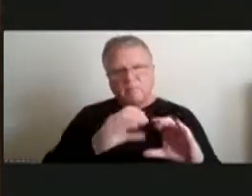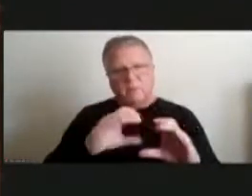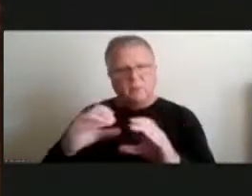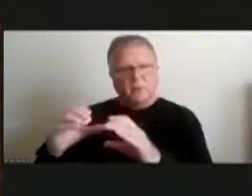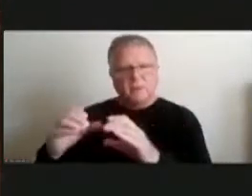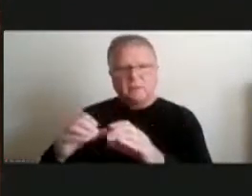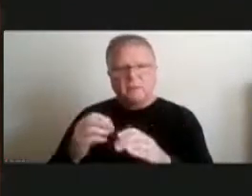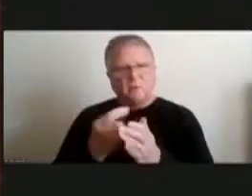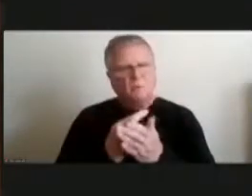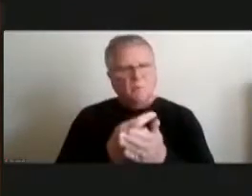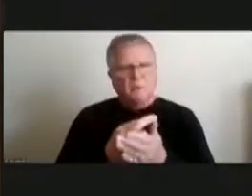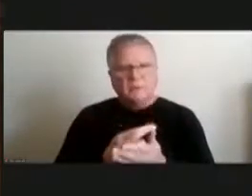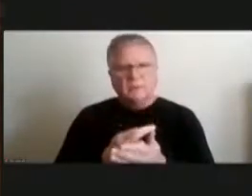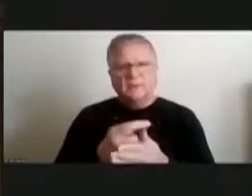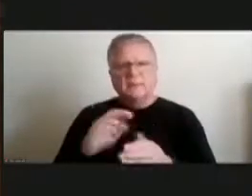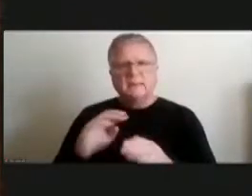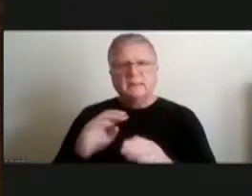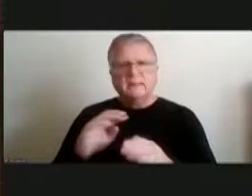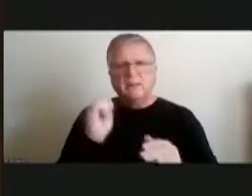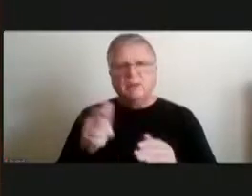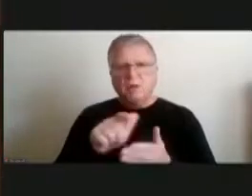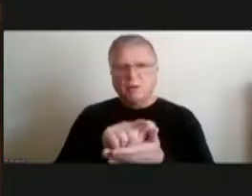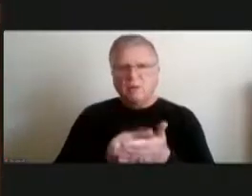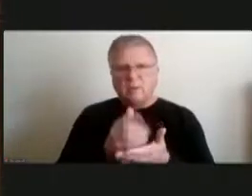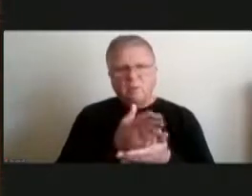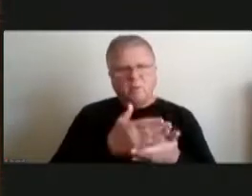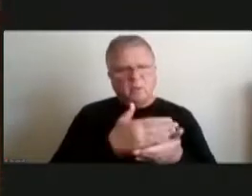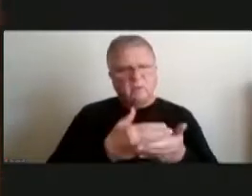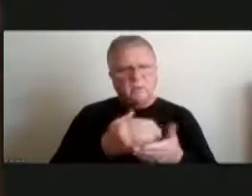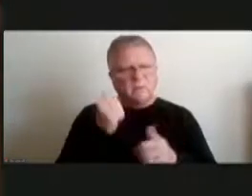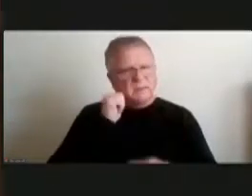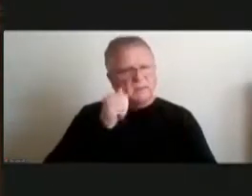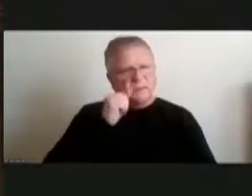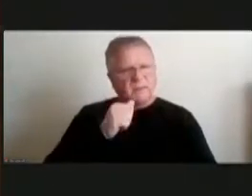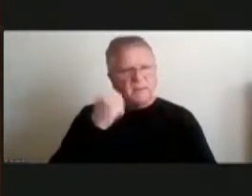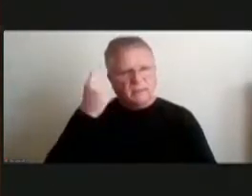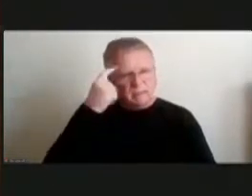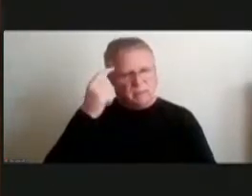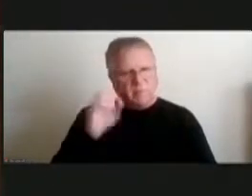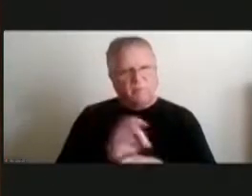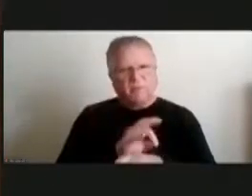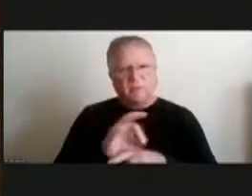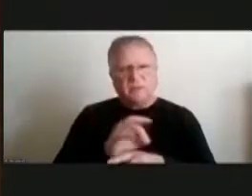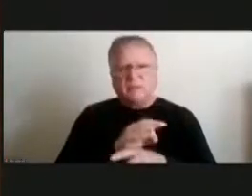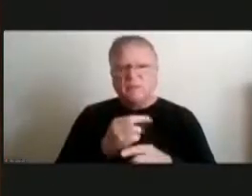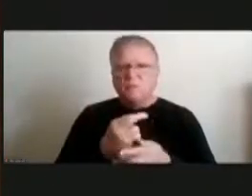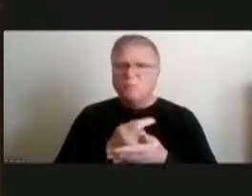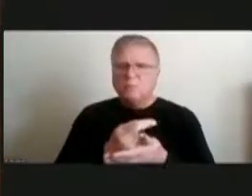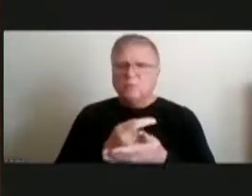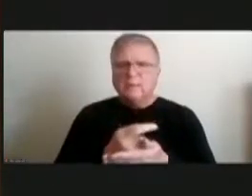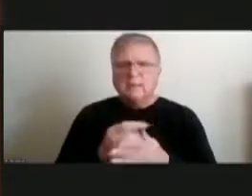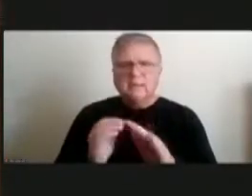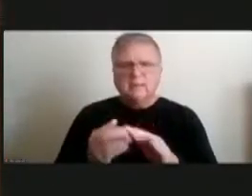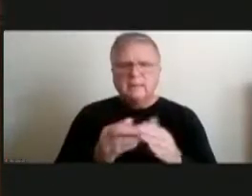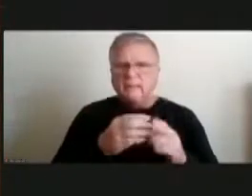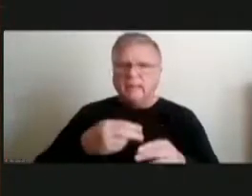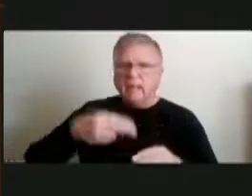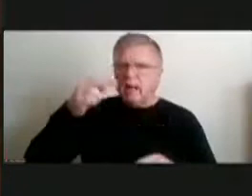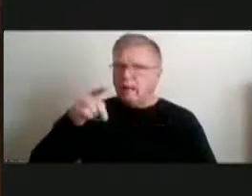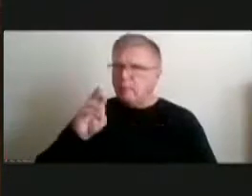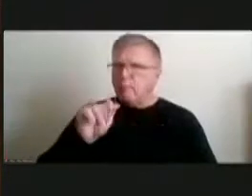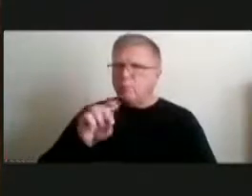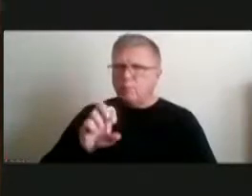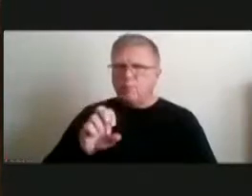all legal aspects of its daily government functions it also represents the city in high profile cases significantly impacting